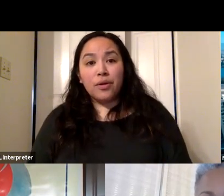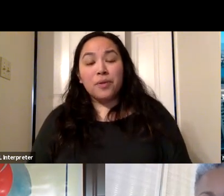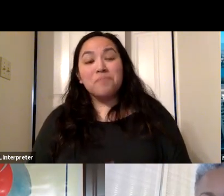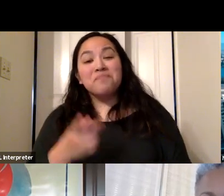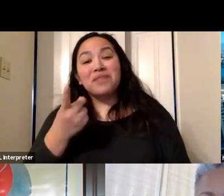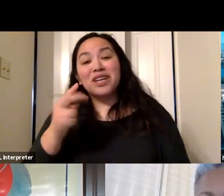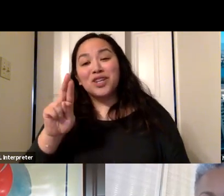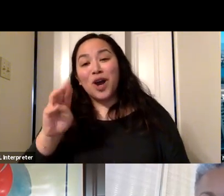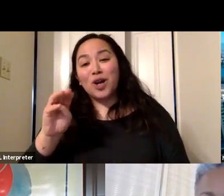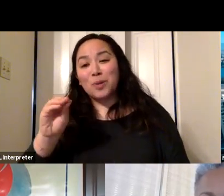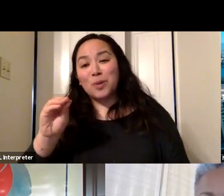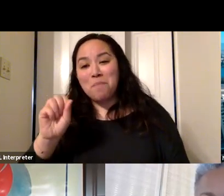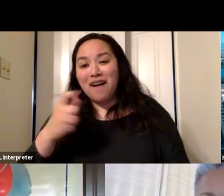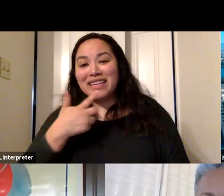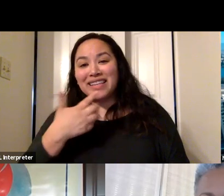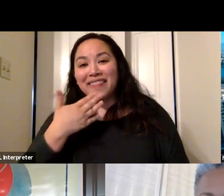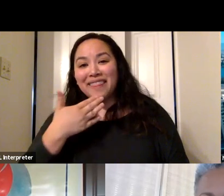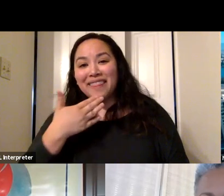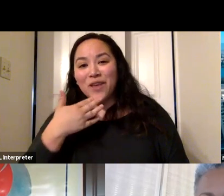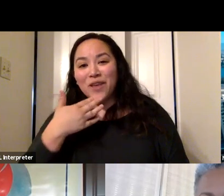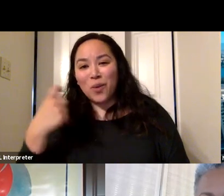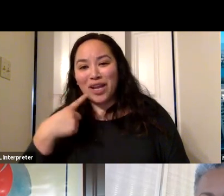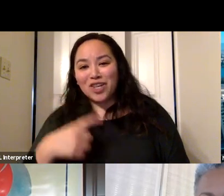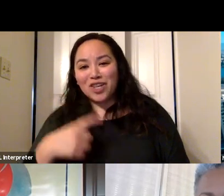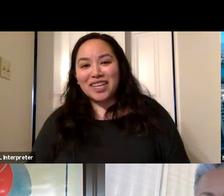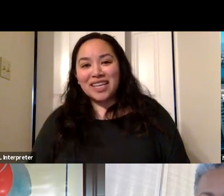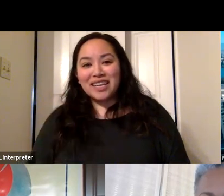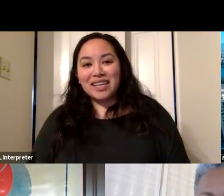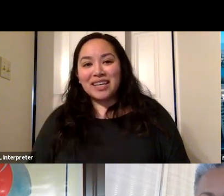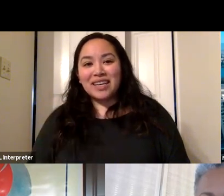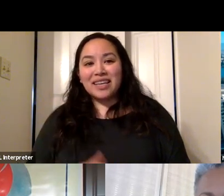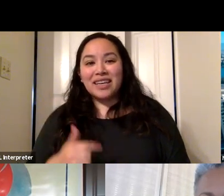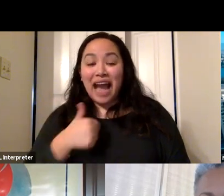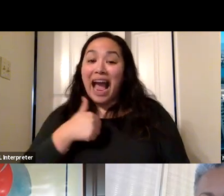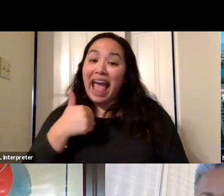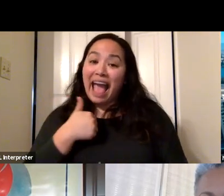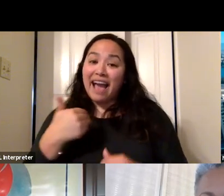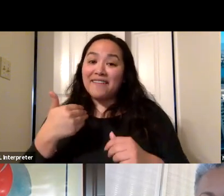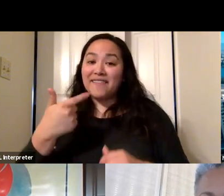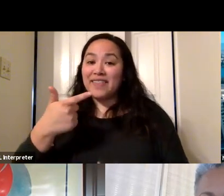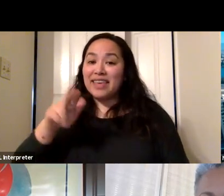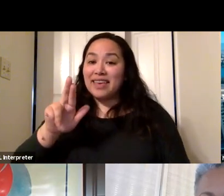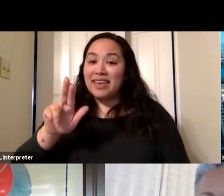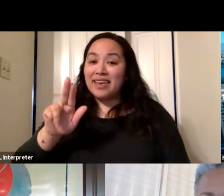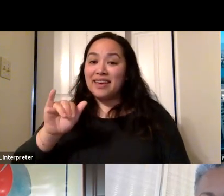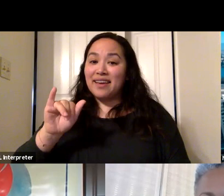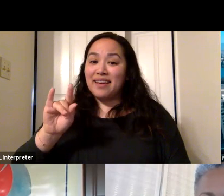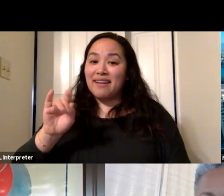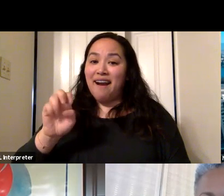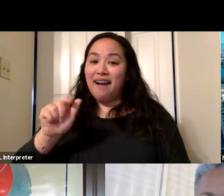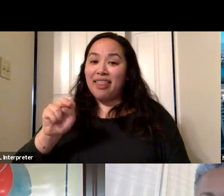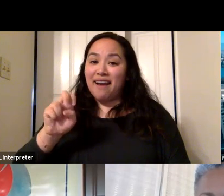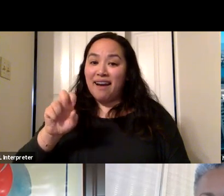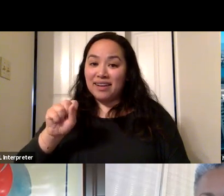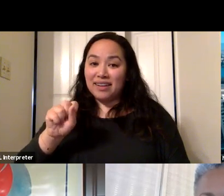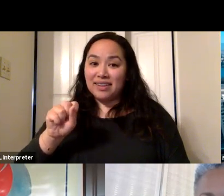Thank you for the question. I actually have this guidance open in front of me and I'm not I may have missed it.